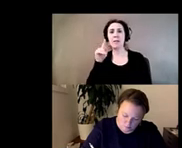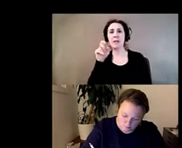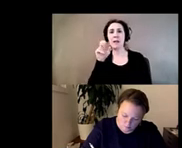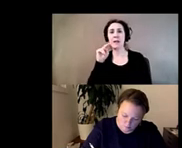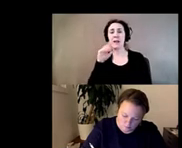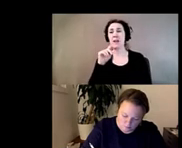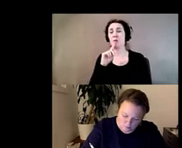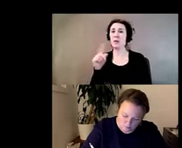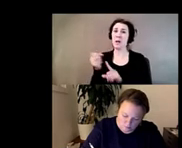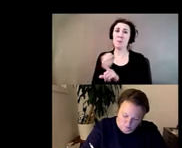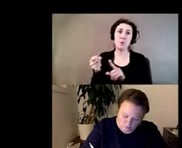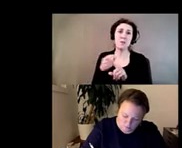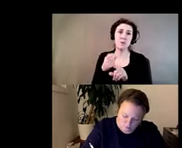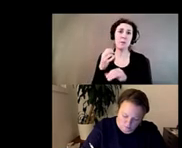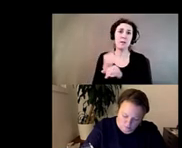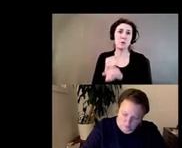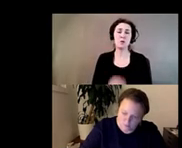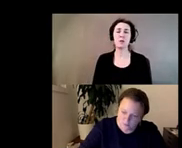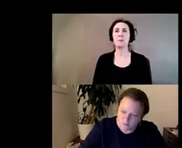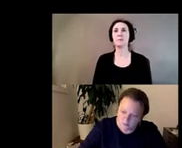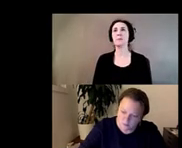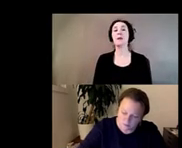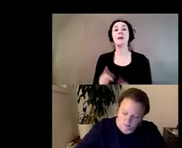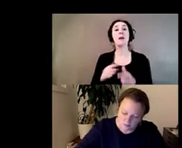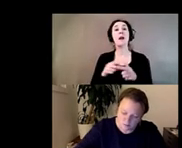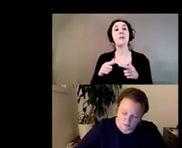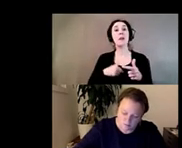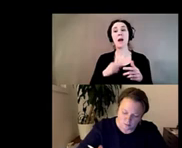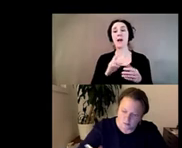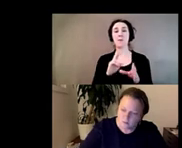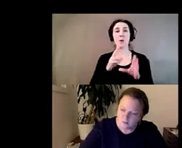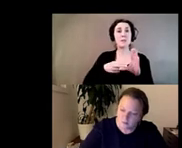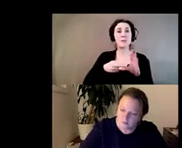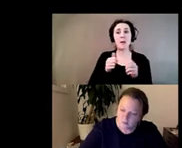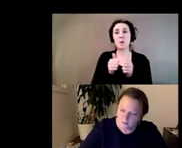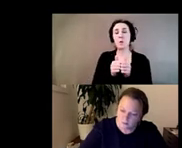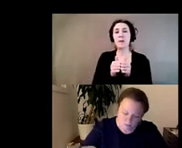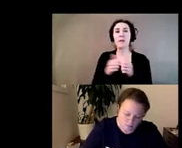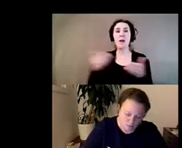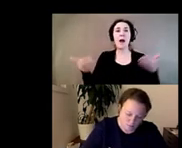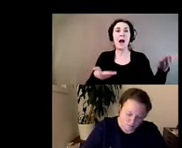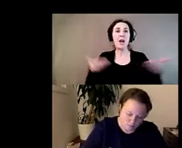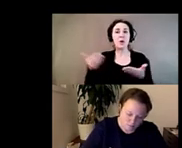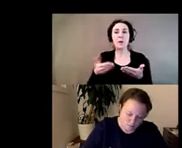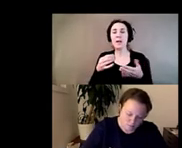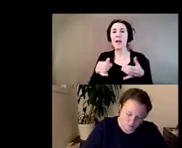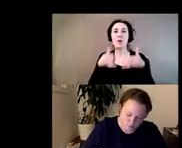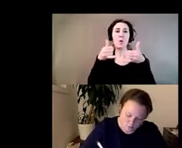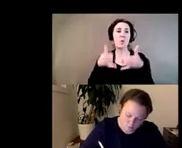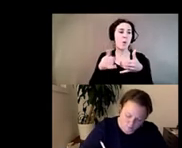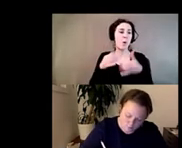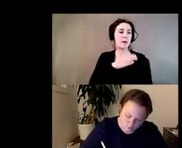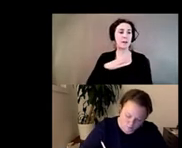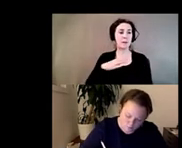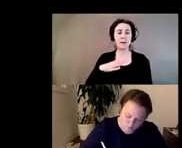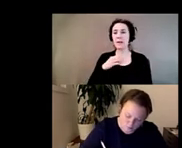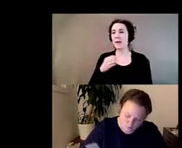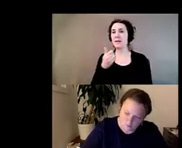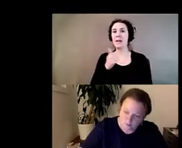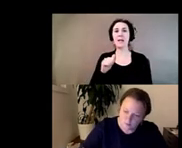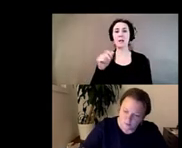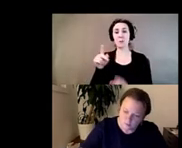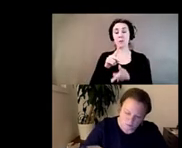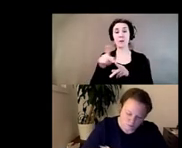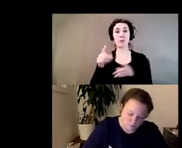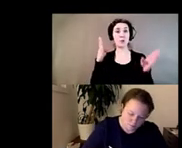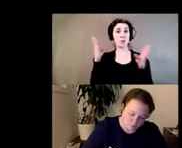um and then i sit on hiring committees where i watch and award committees and all sorts of you know the professional service that one doesn't want job and i